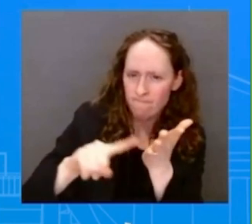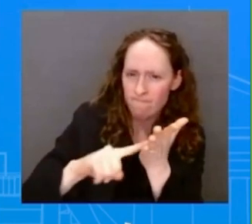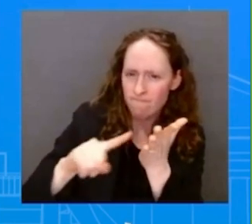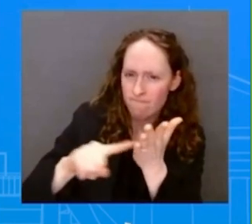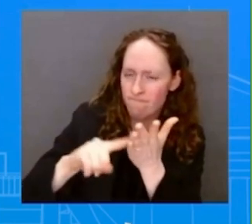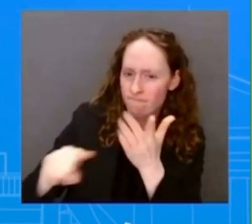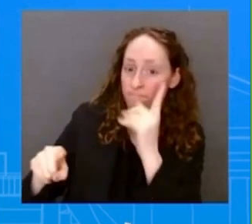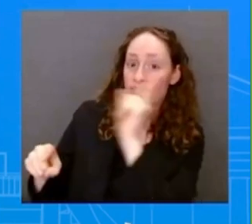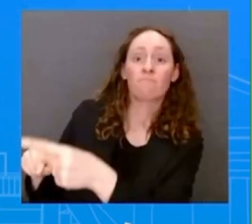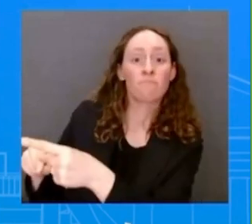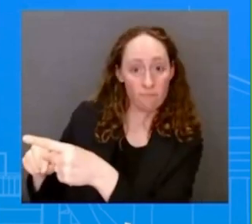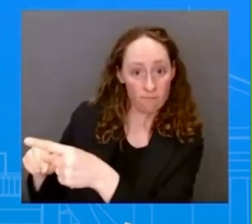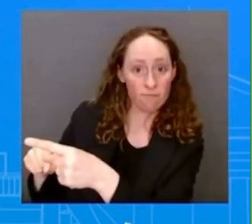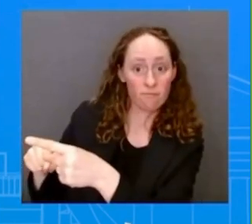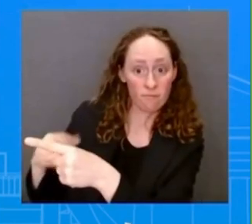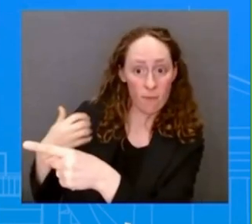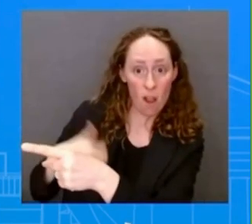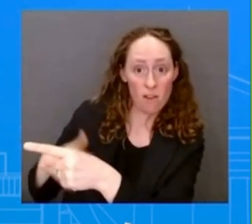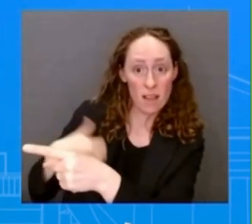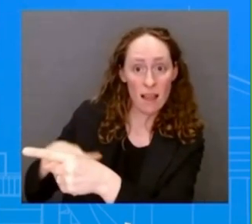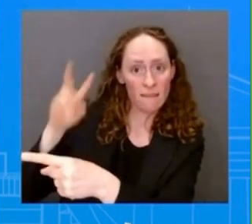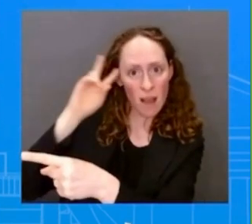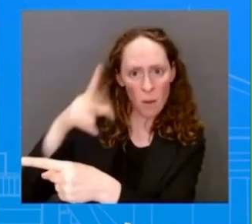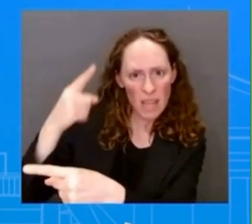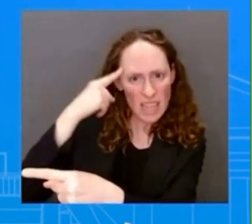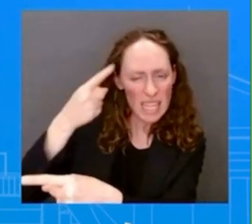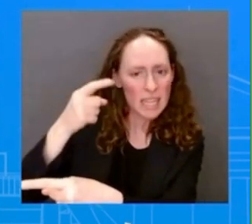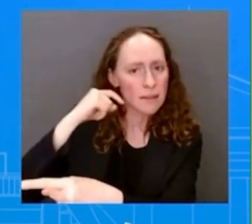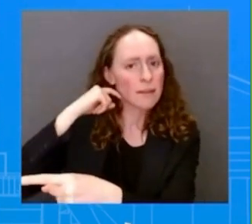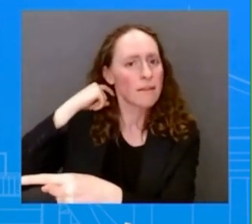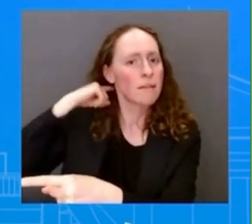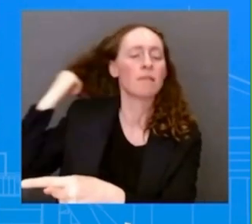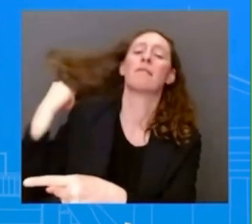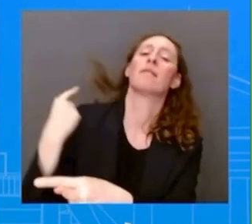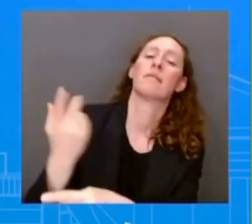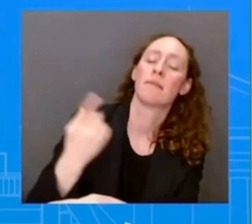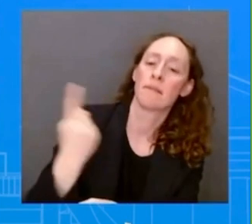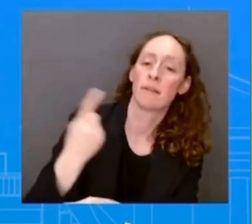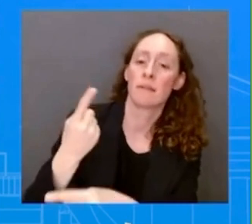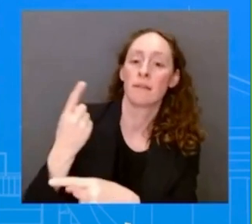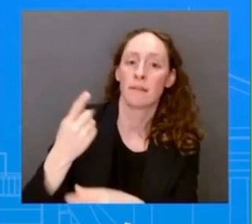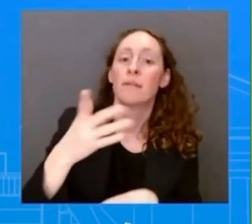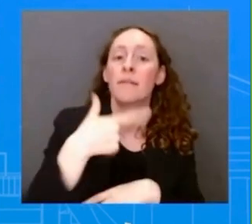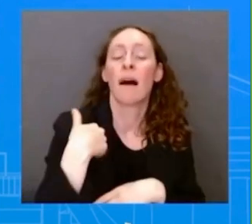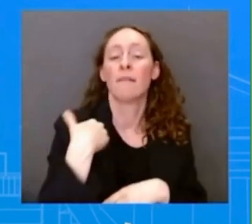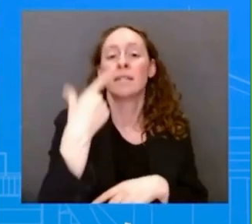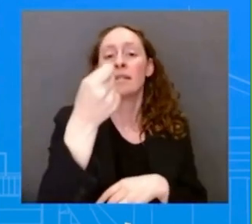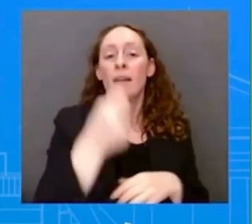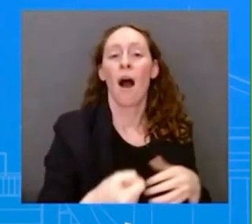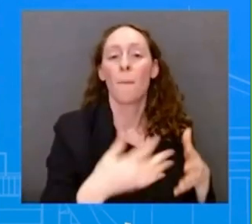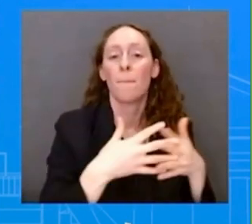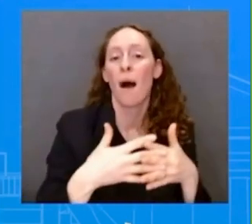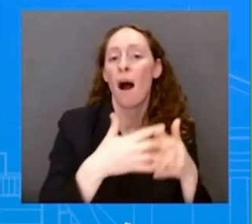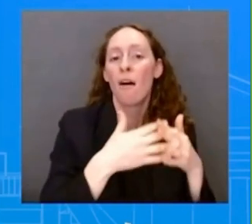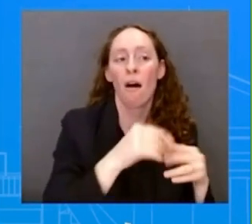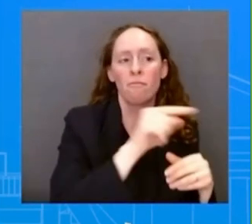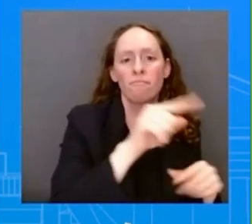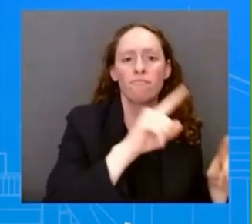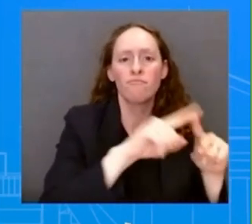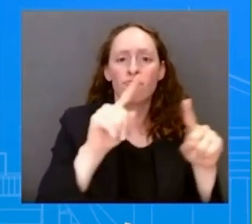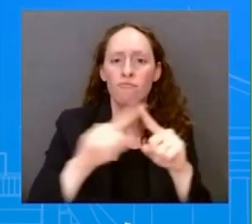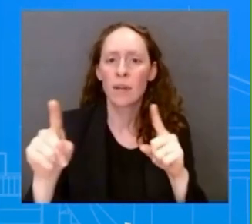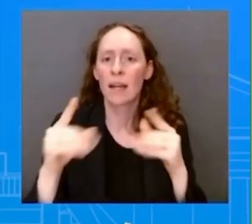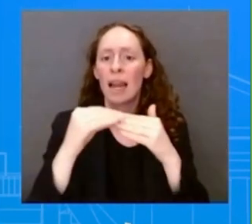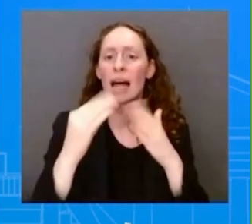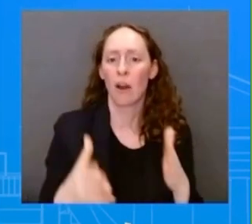with other South American leaders in the past, just recently with Paraguay's vice president earlier this year? I'm not seeing that report. I'm